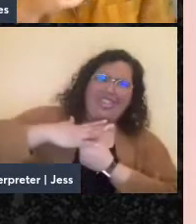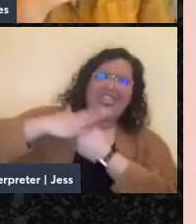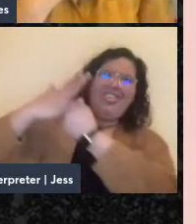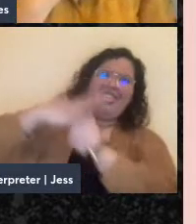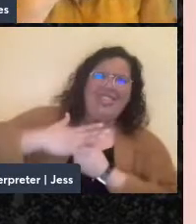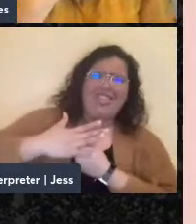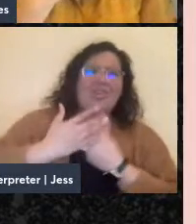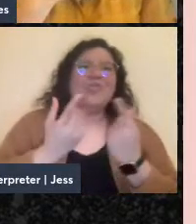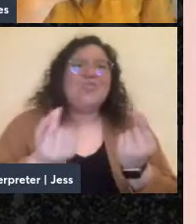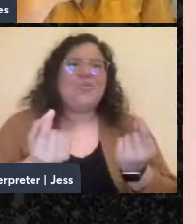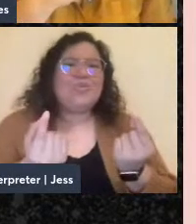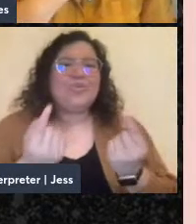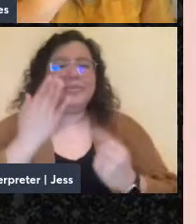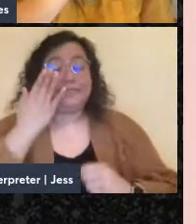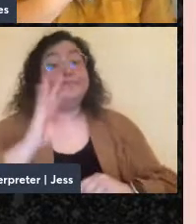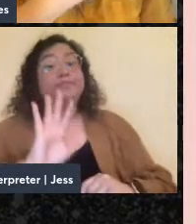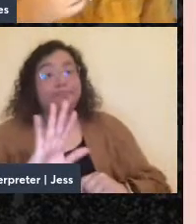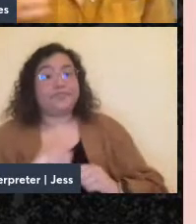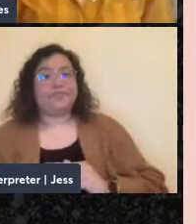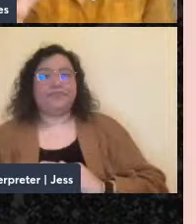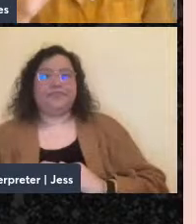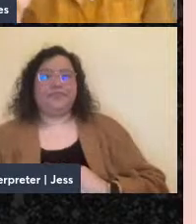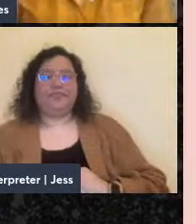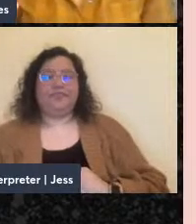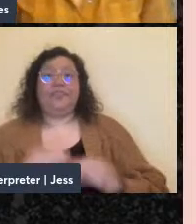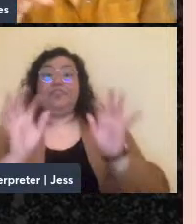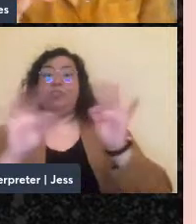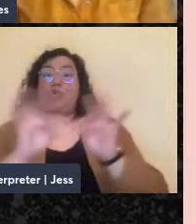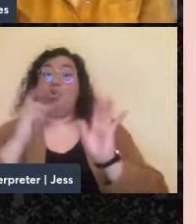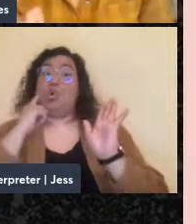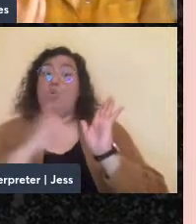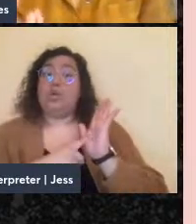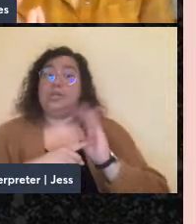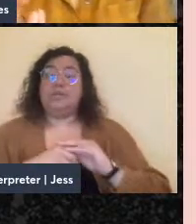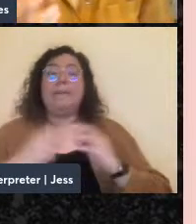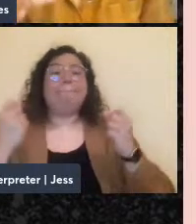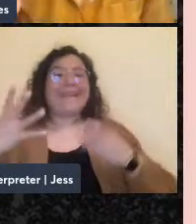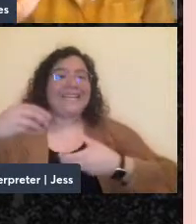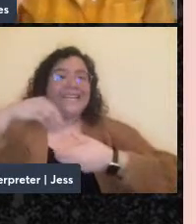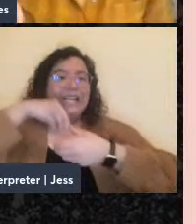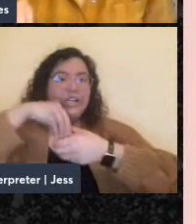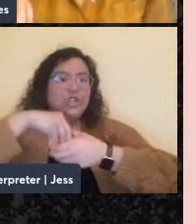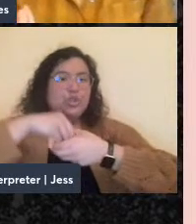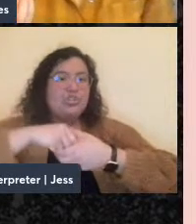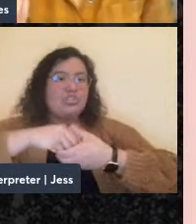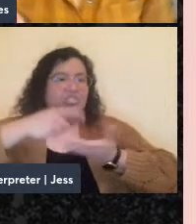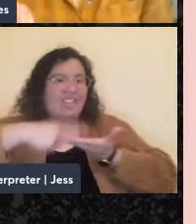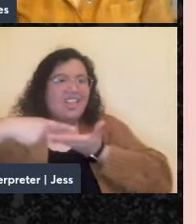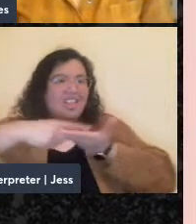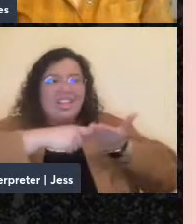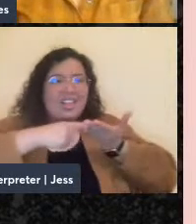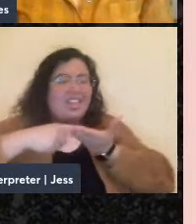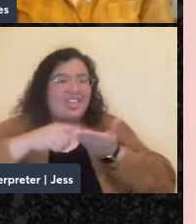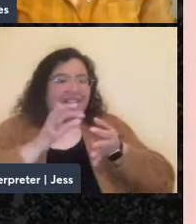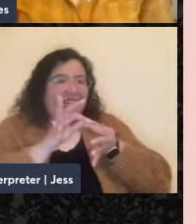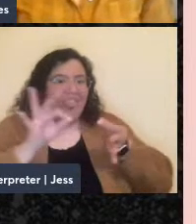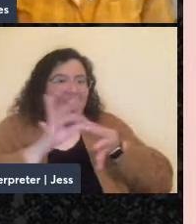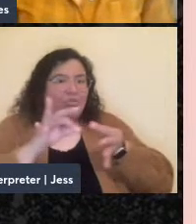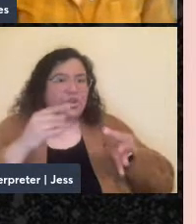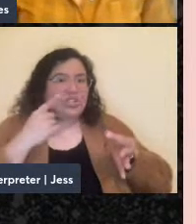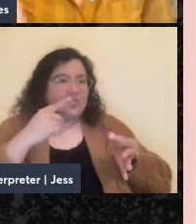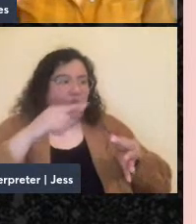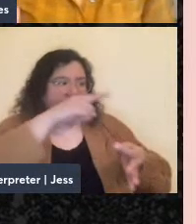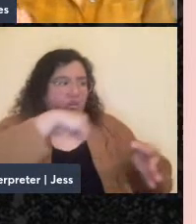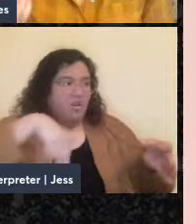with? One thing to note is that while there were many internal debates around language for the Jewish anarchists,